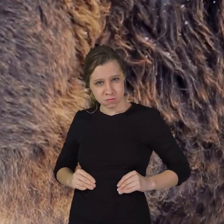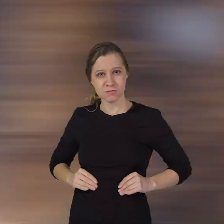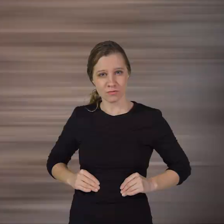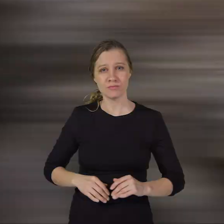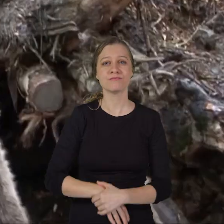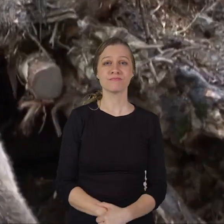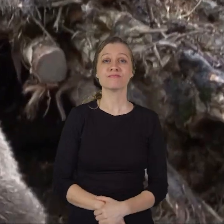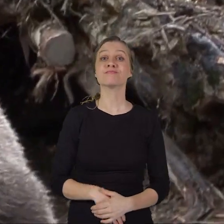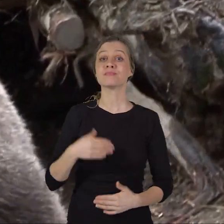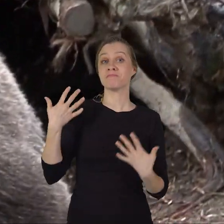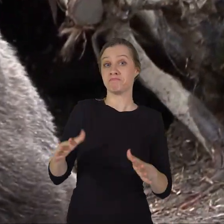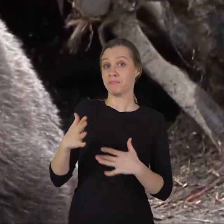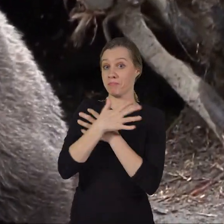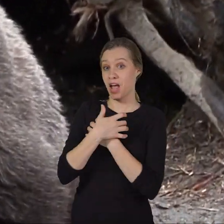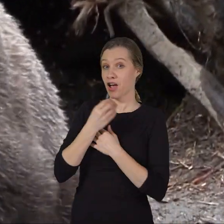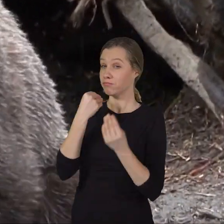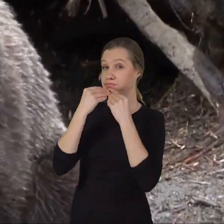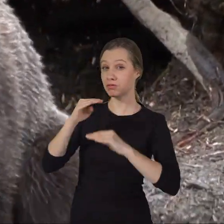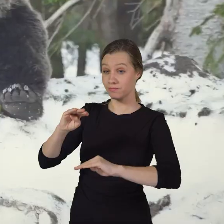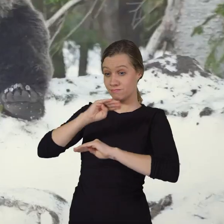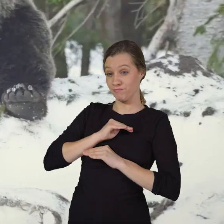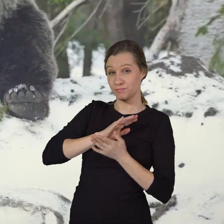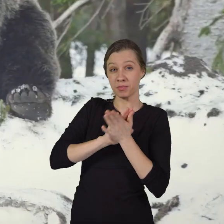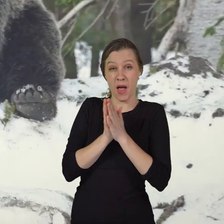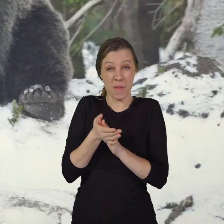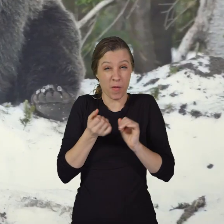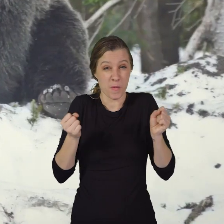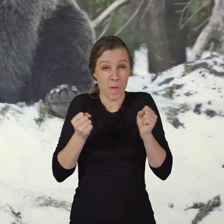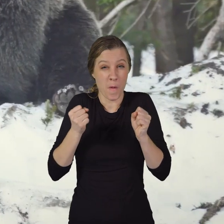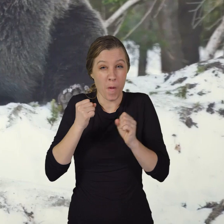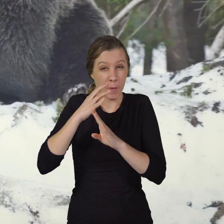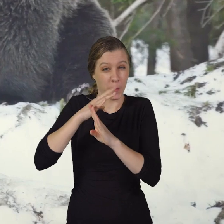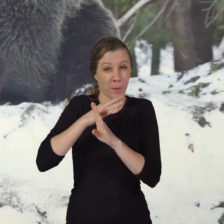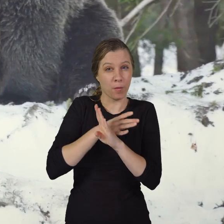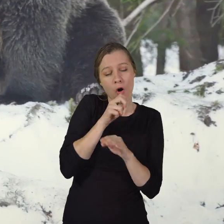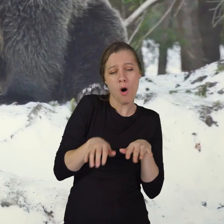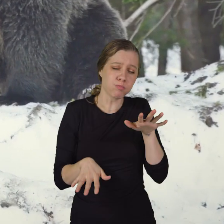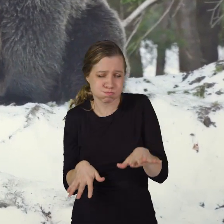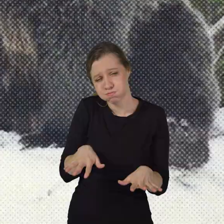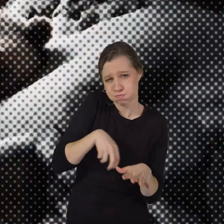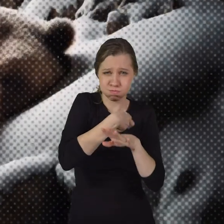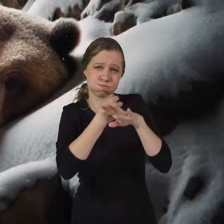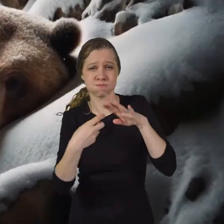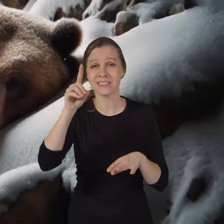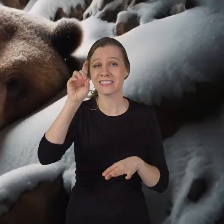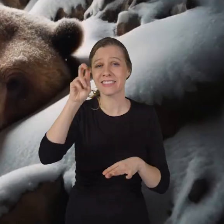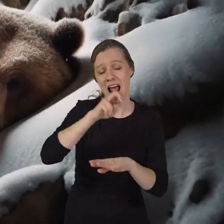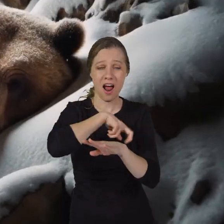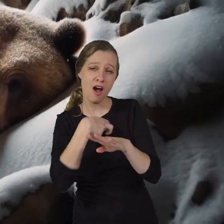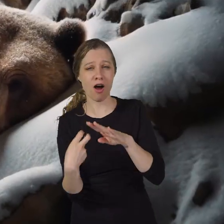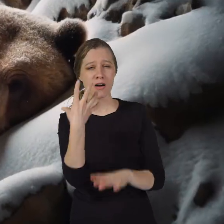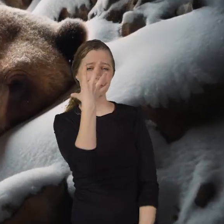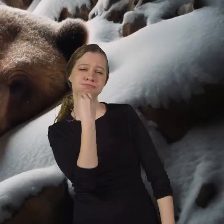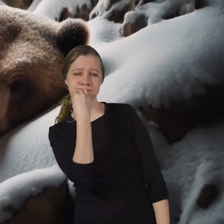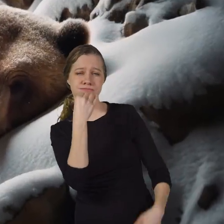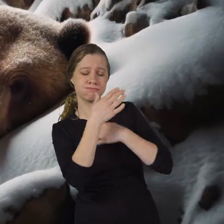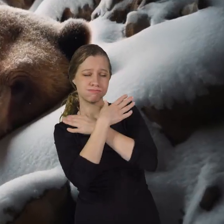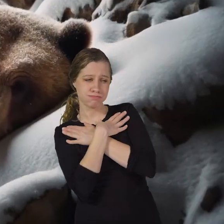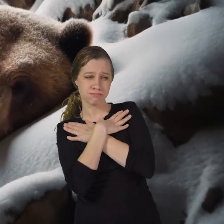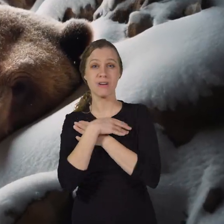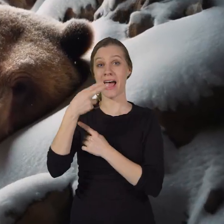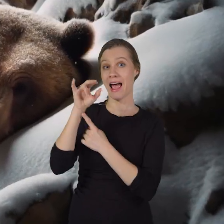Once the bear has eaten enough and the cold comes, it will waddle into a den and hibernate.